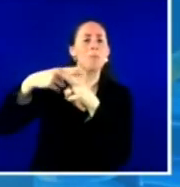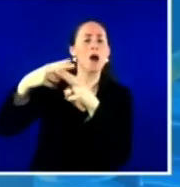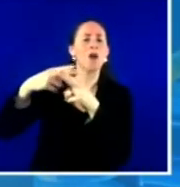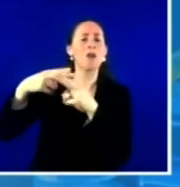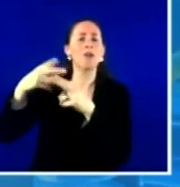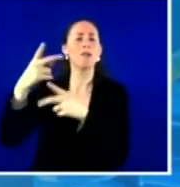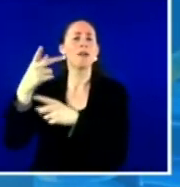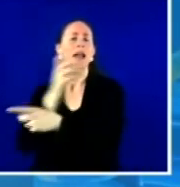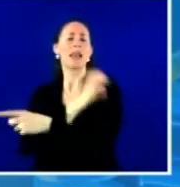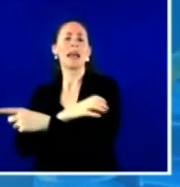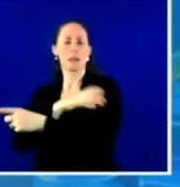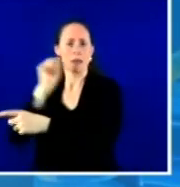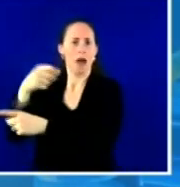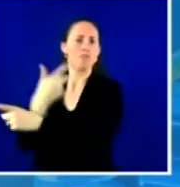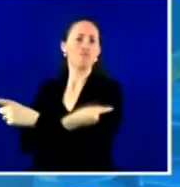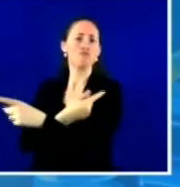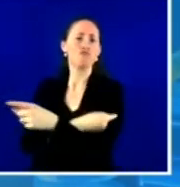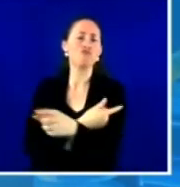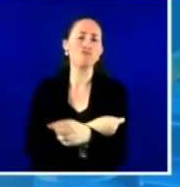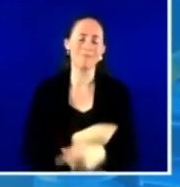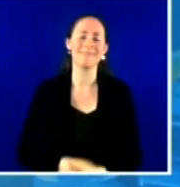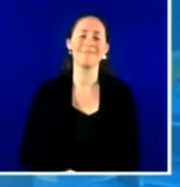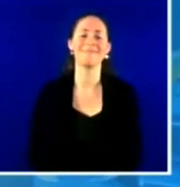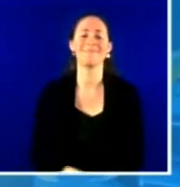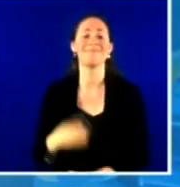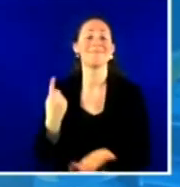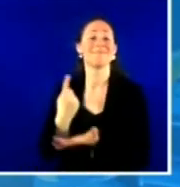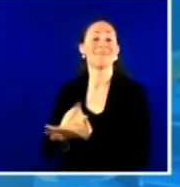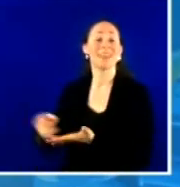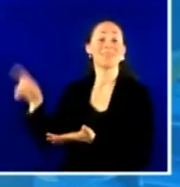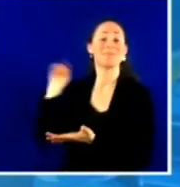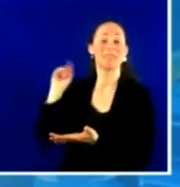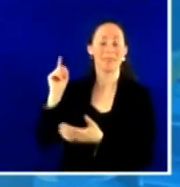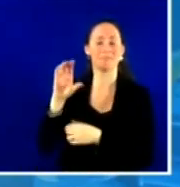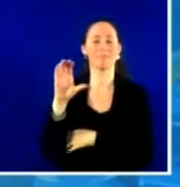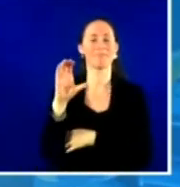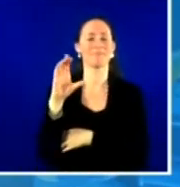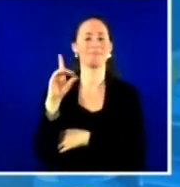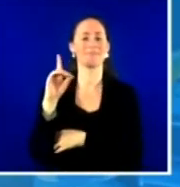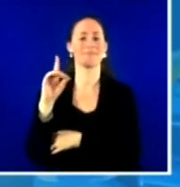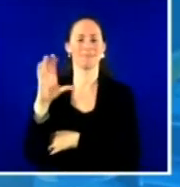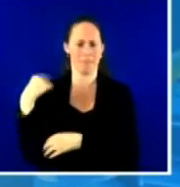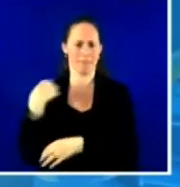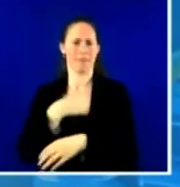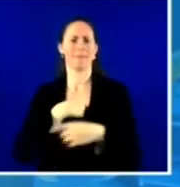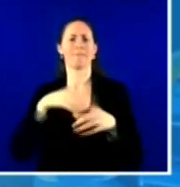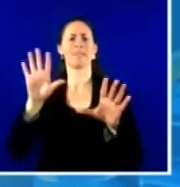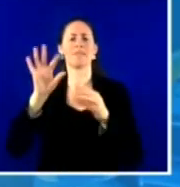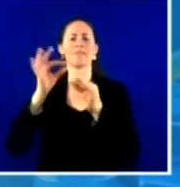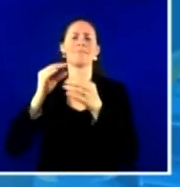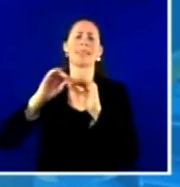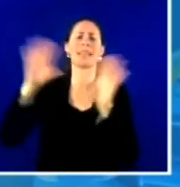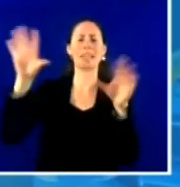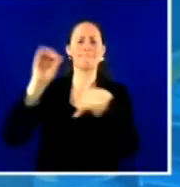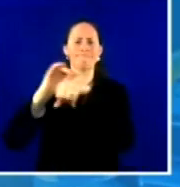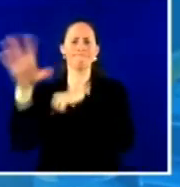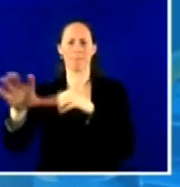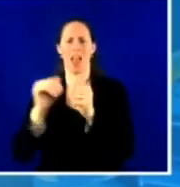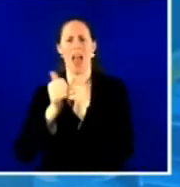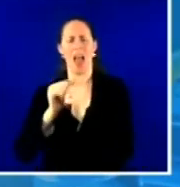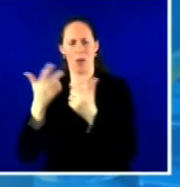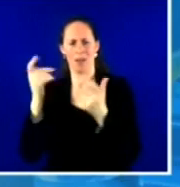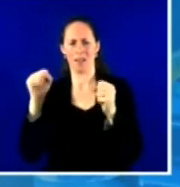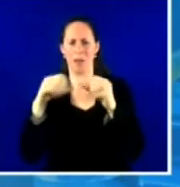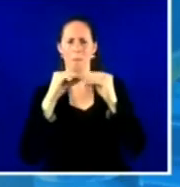assist with these efforts, and that's called increasing access to vaccination opportunities, COVID-19 vaccination upon discharge from